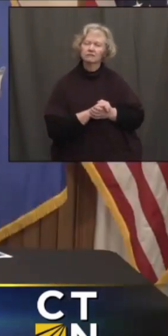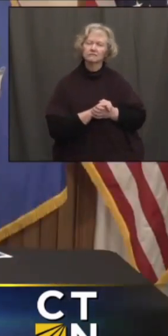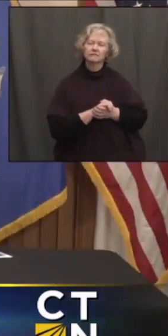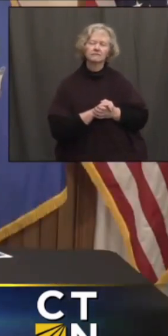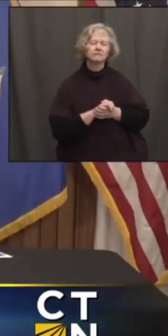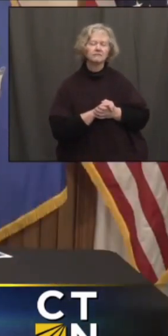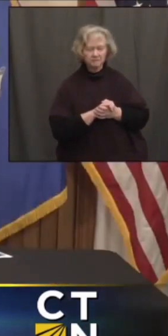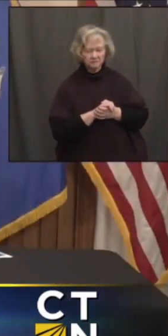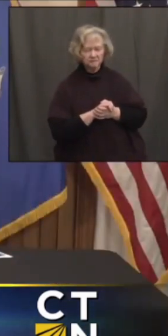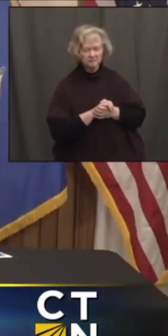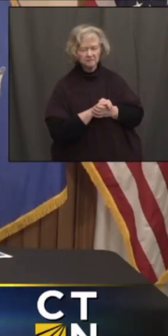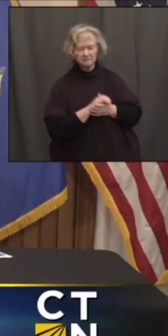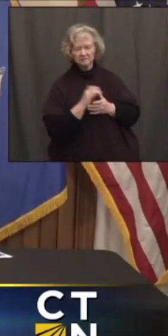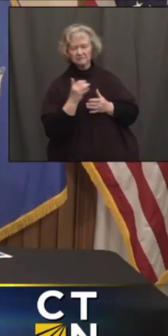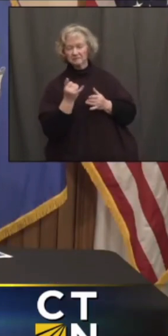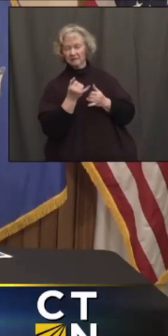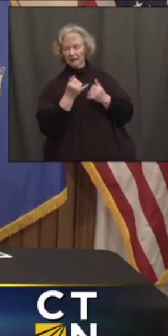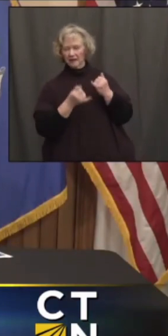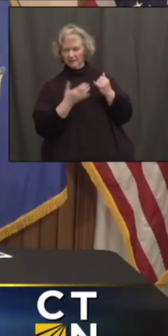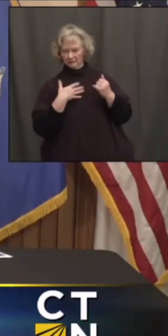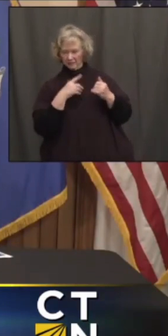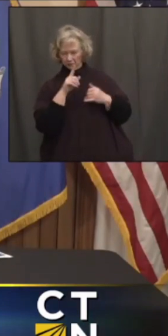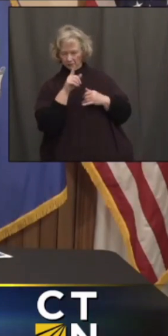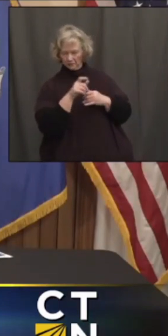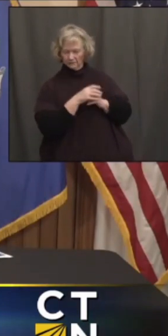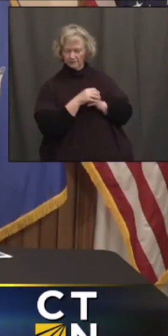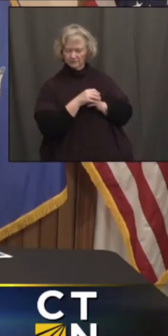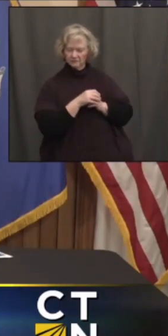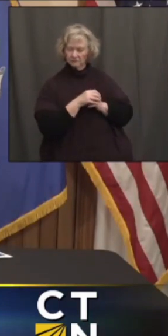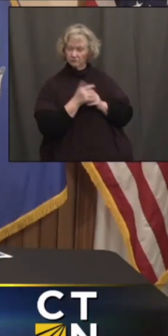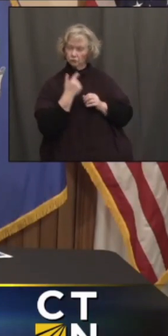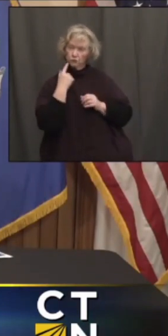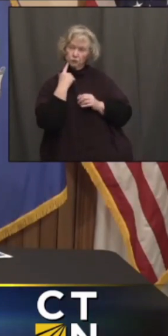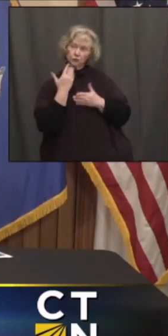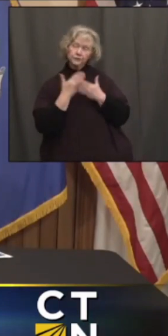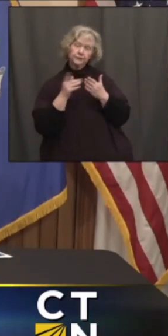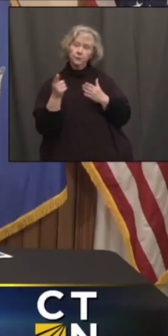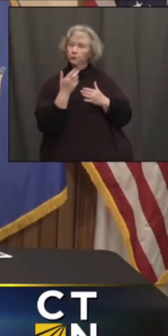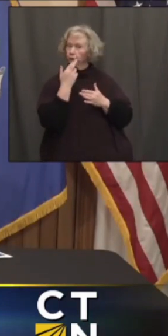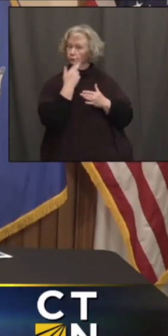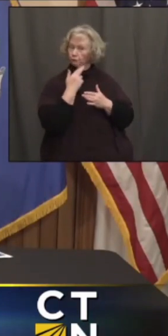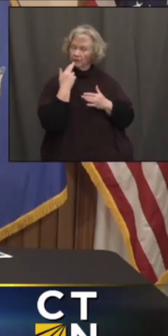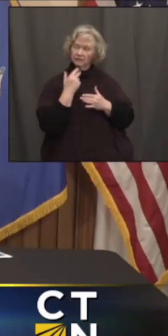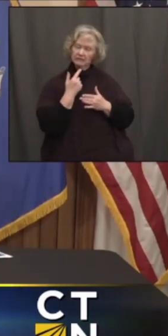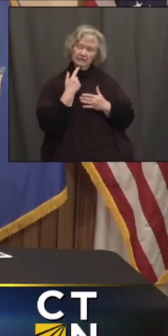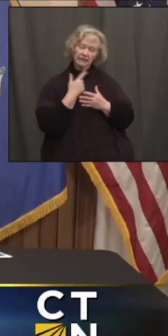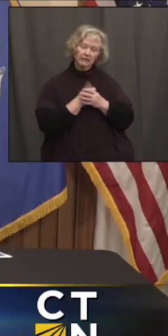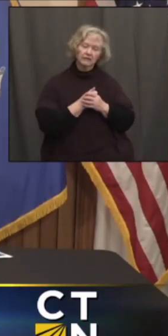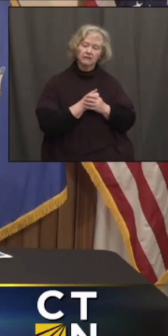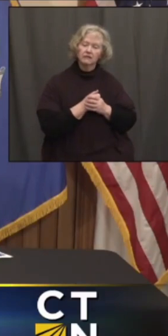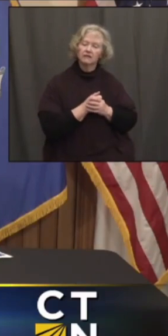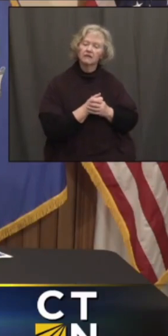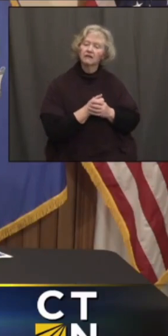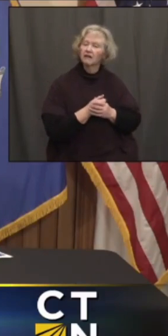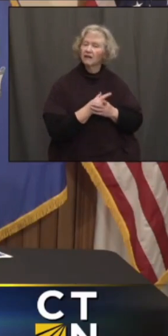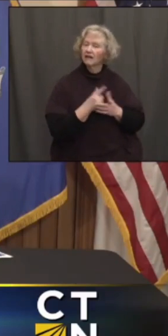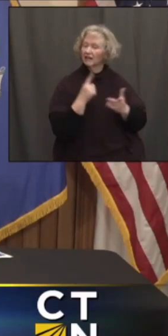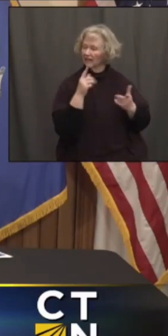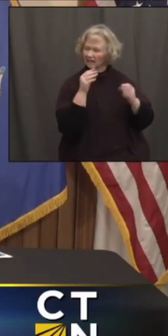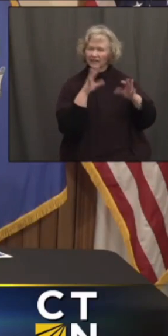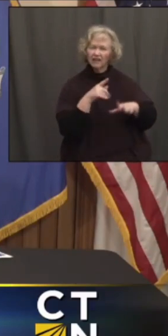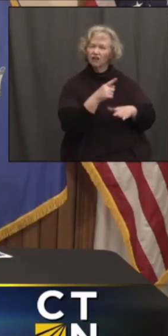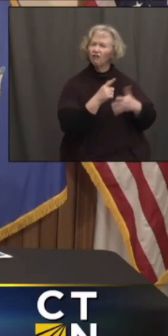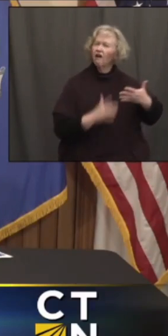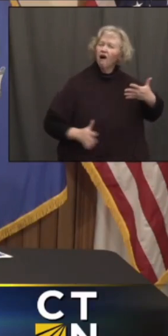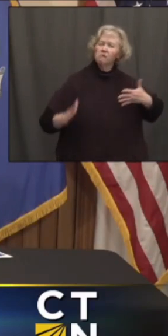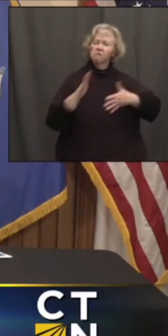And then last thing for me, I've already heard from some restaurant people who say, well, teachers were moved up on the